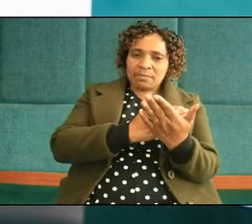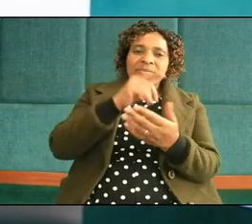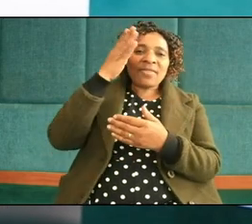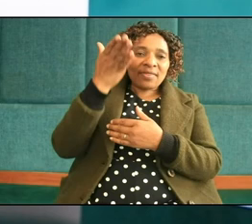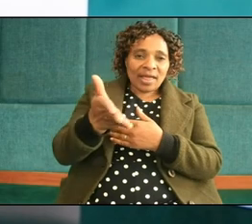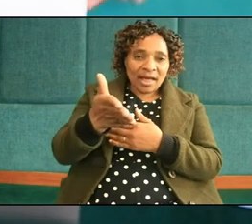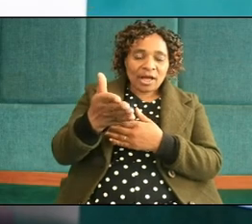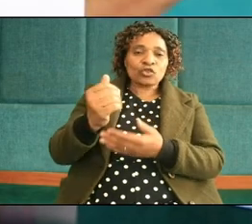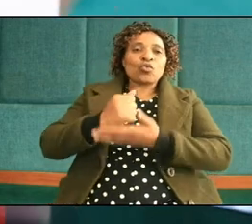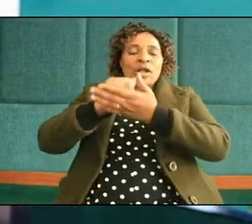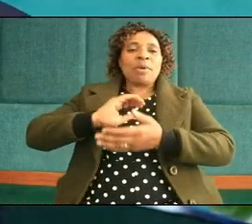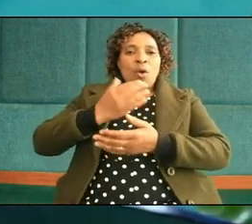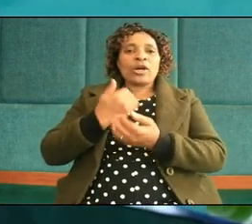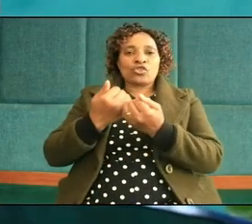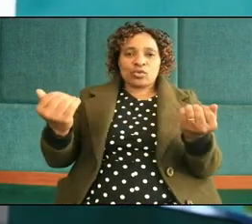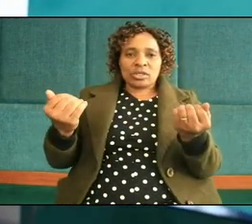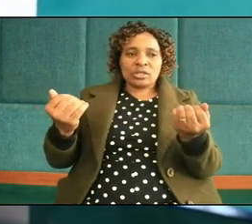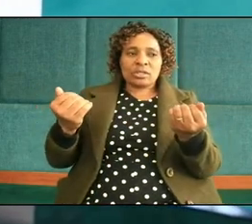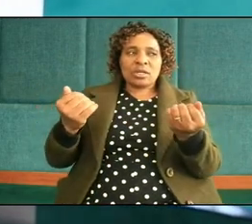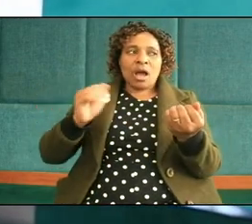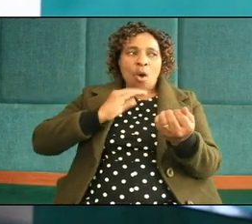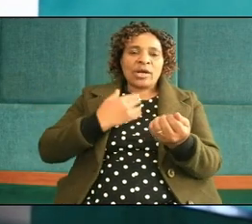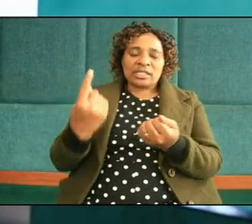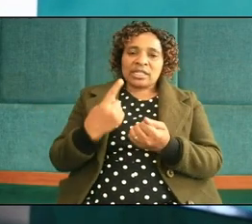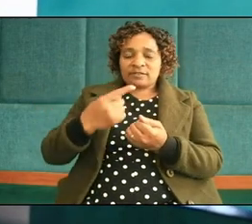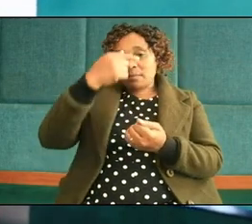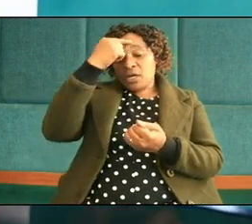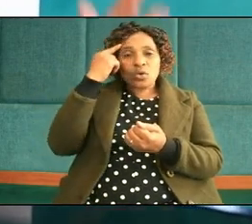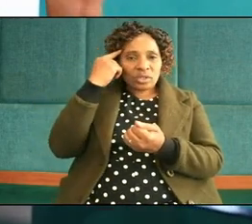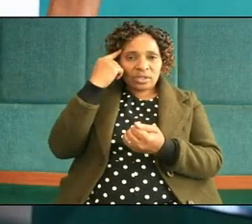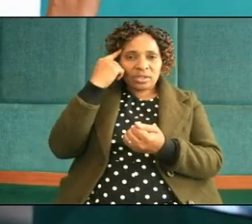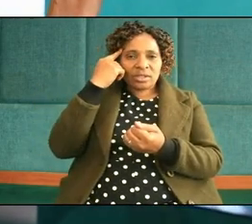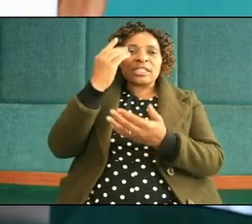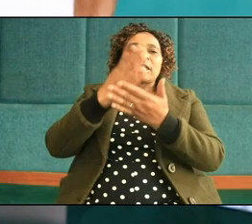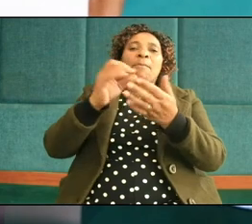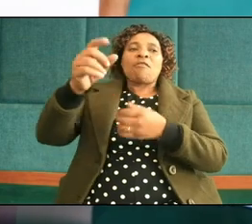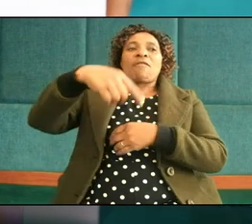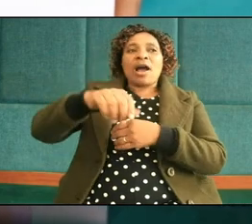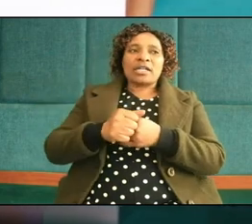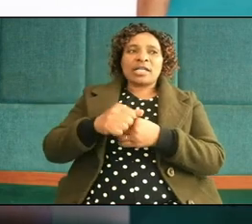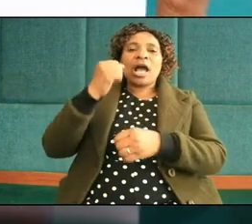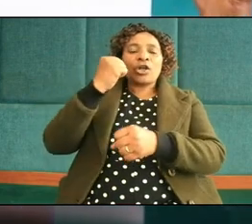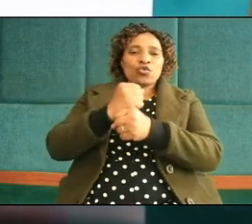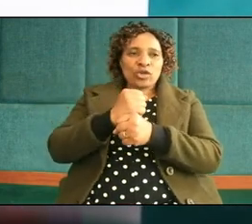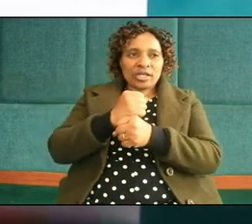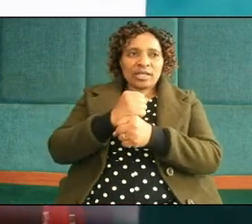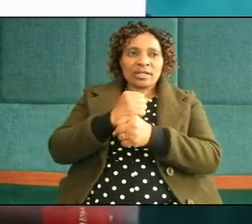save our children to save ourselves because some of us are doing it